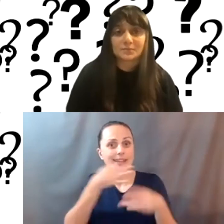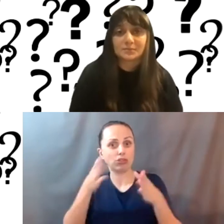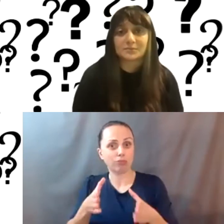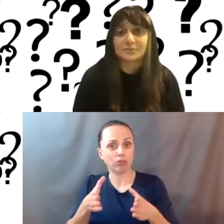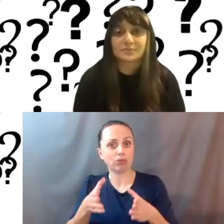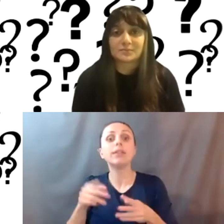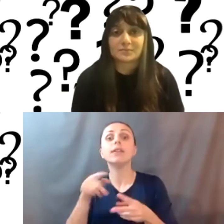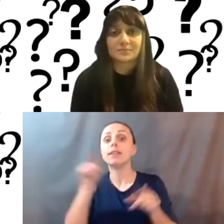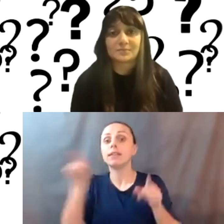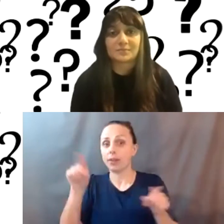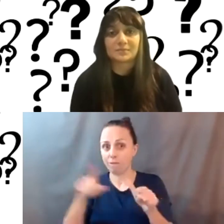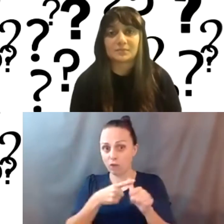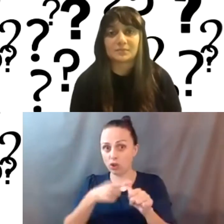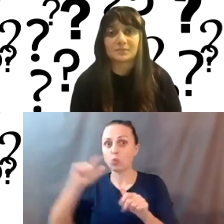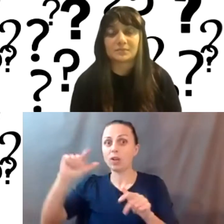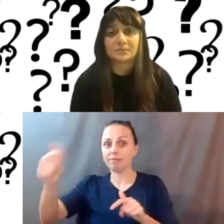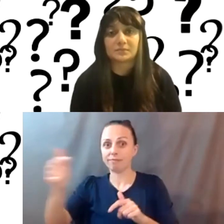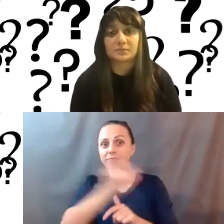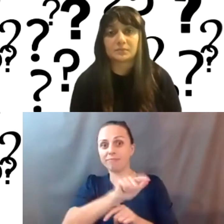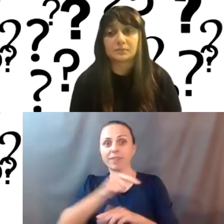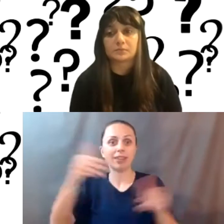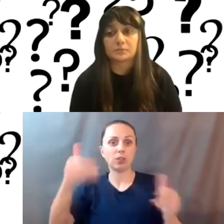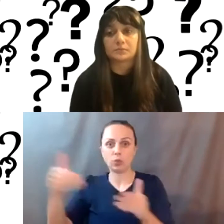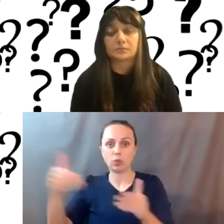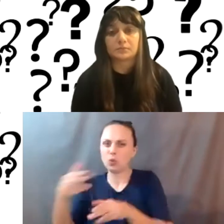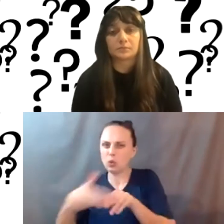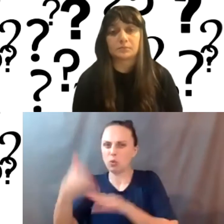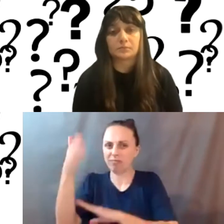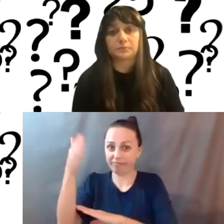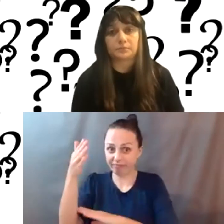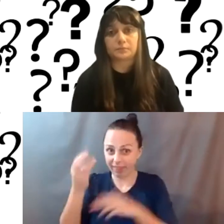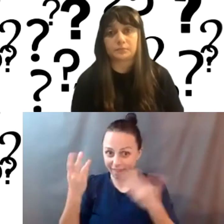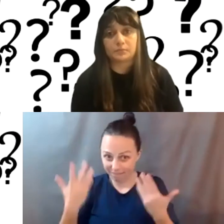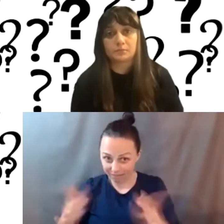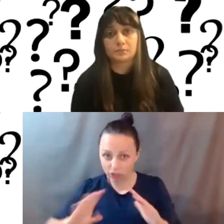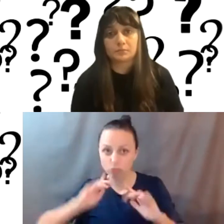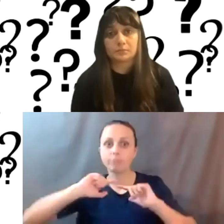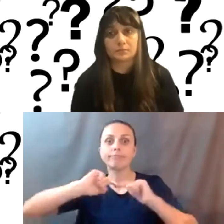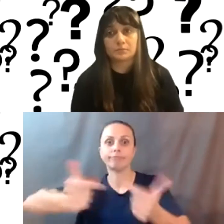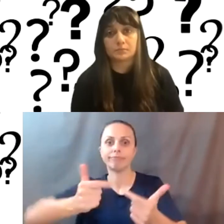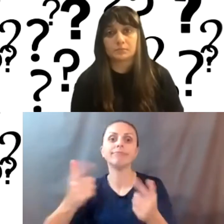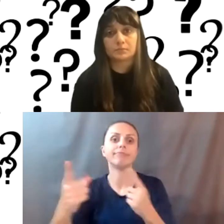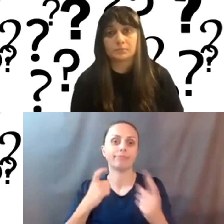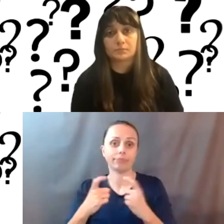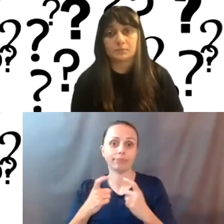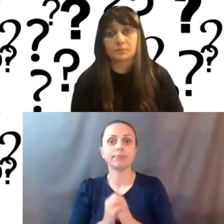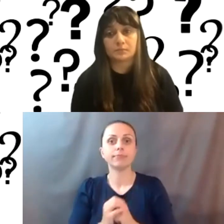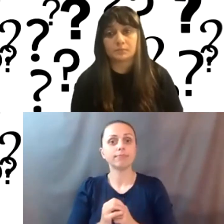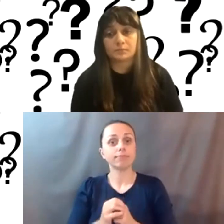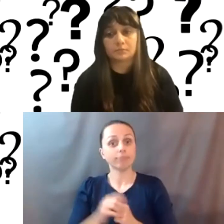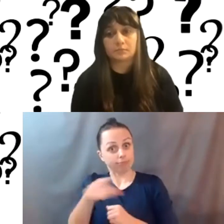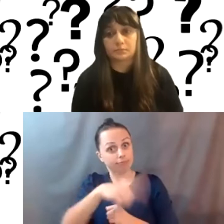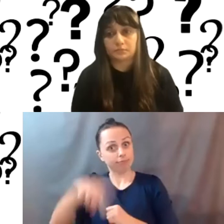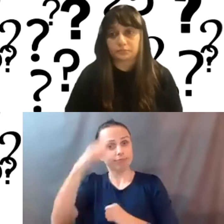presentation, introducing themselves in a little presentation. And then we're going to go into questions. The way to ask a question